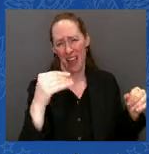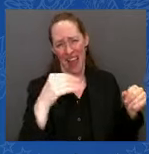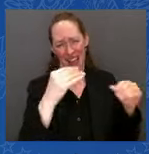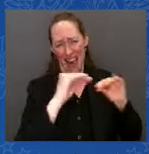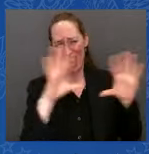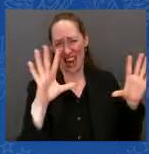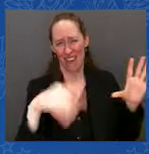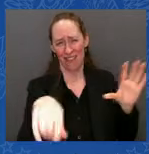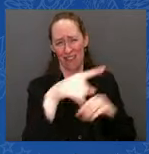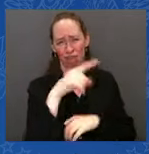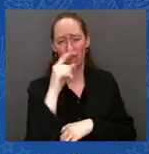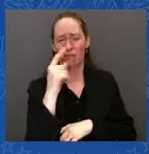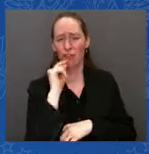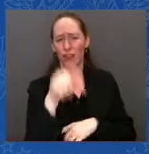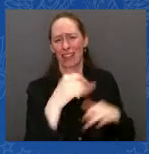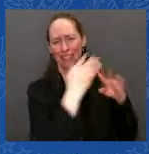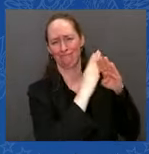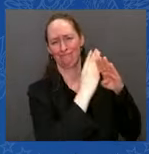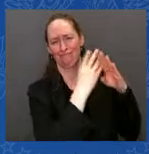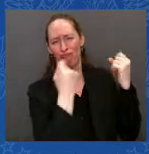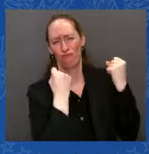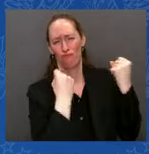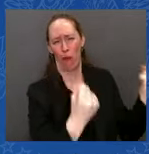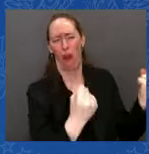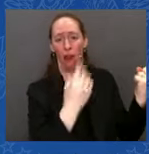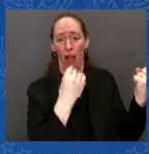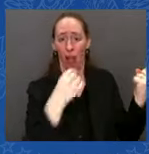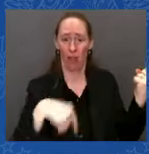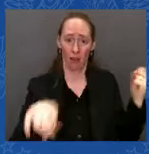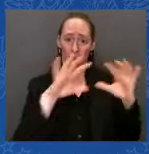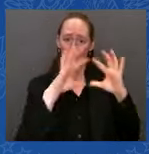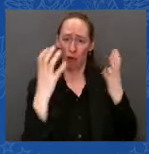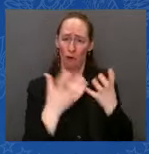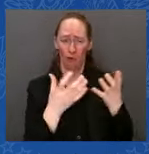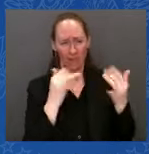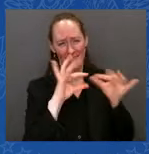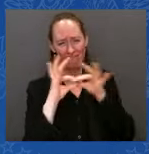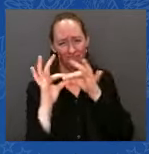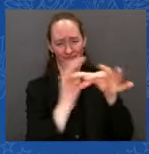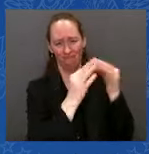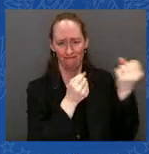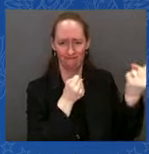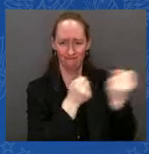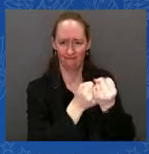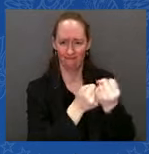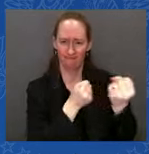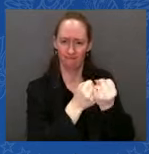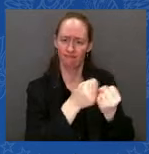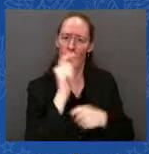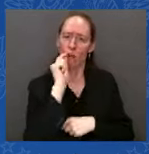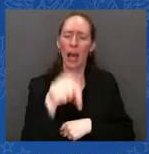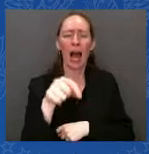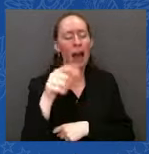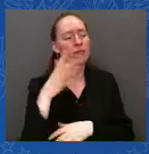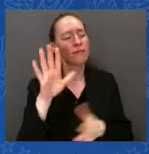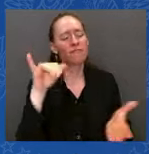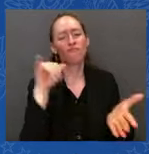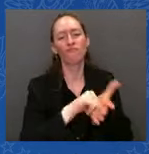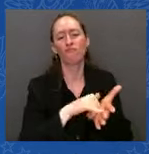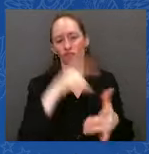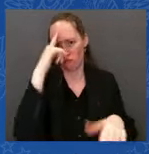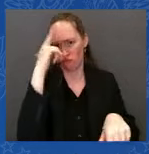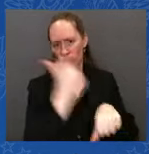And through every single step of this horrific war, the American people have been strong and unwavering their support,